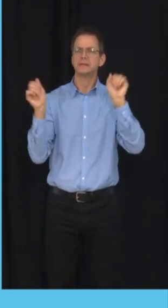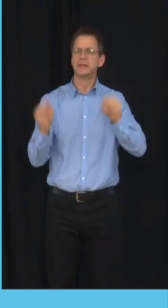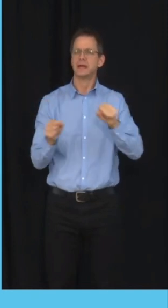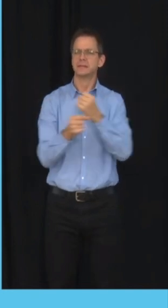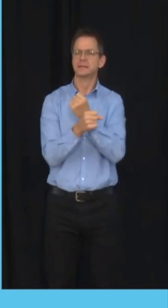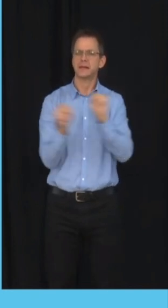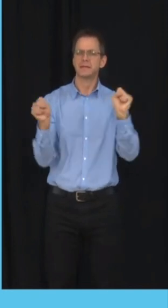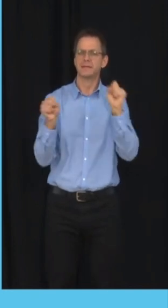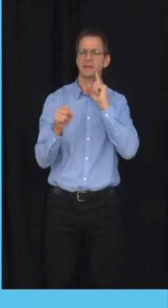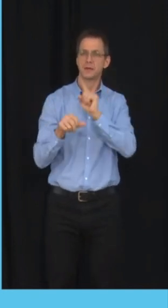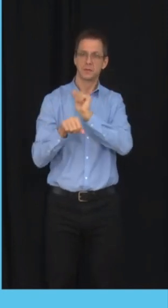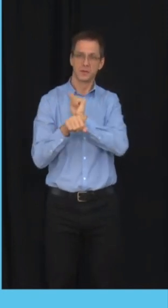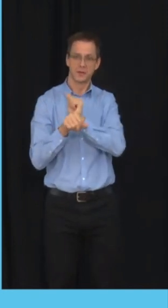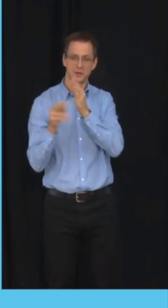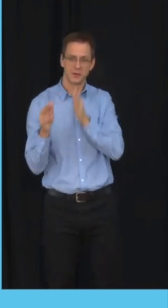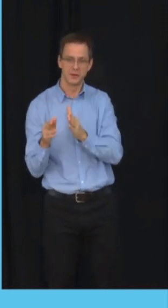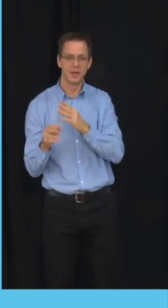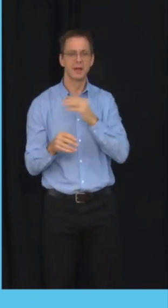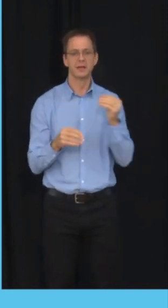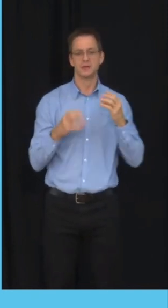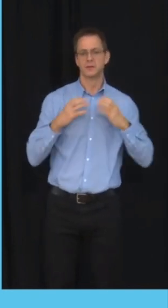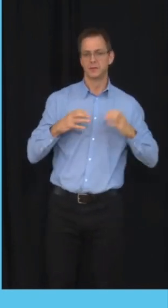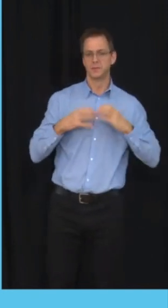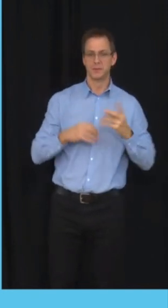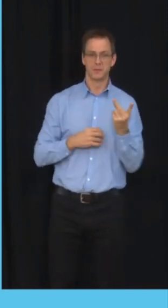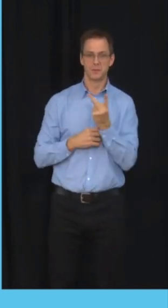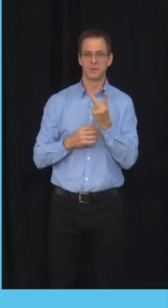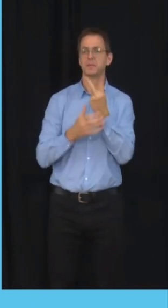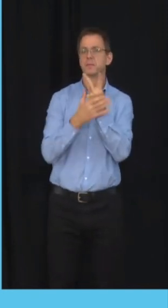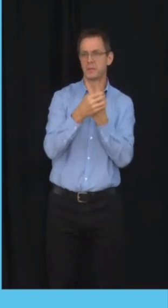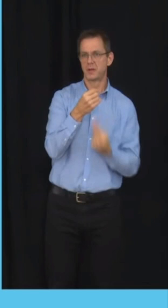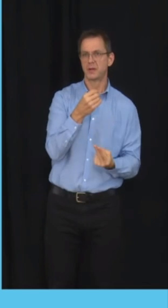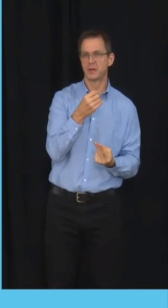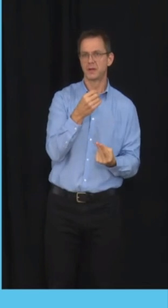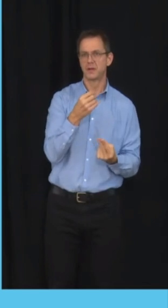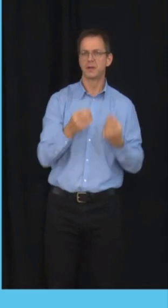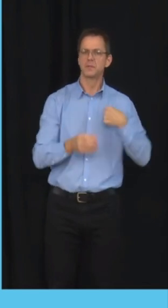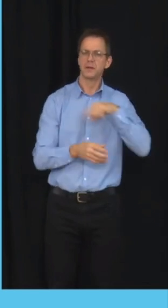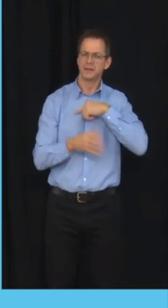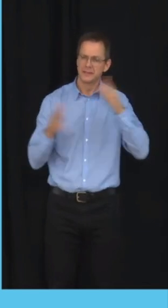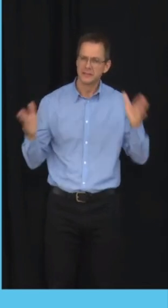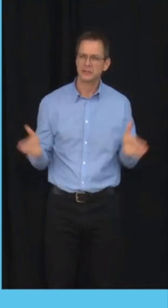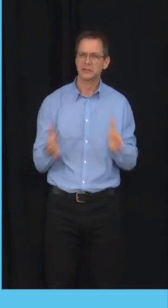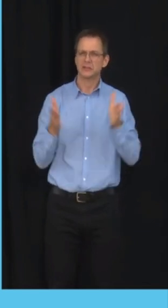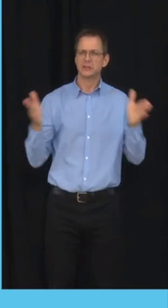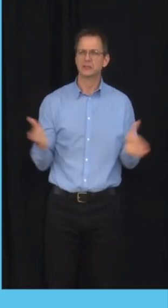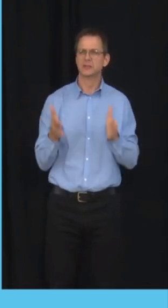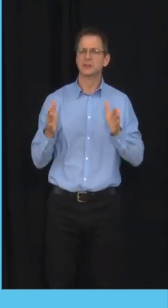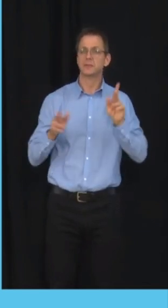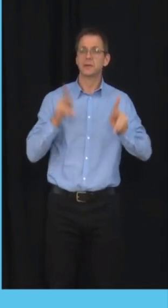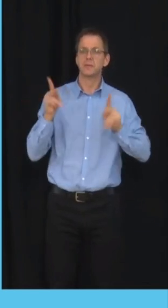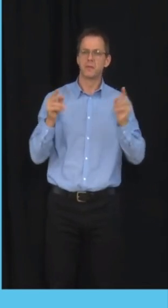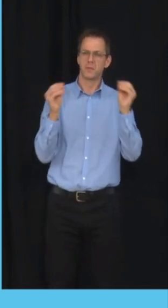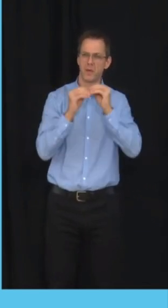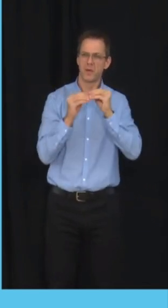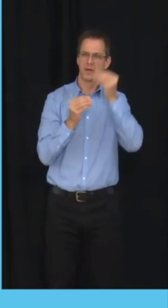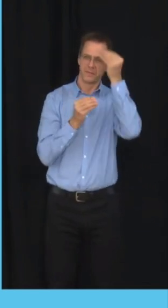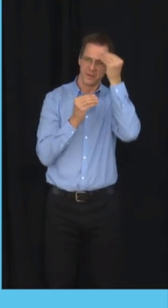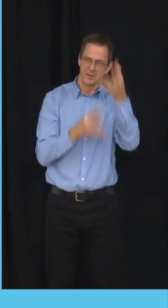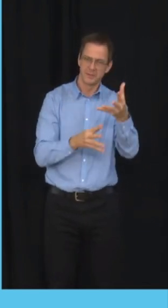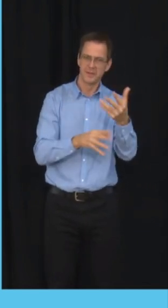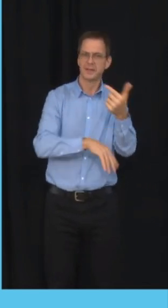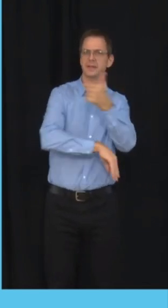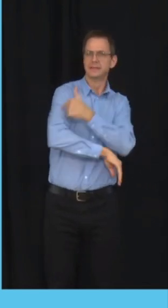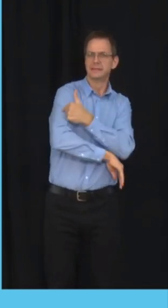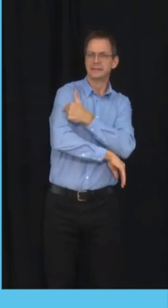It has also encouraged people to get more information on vaccines and get vaccinated, and it's working. We are still